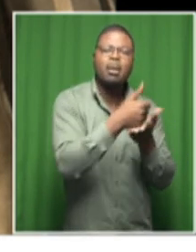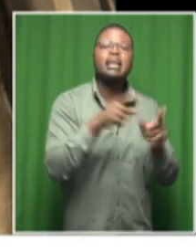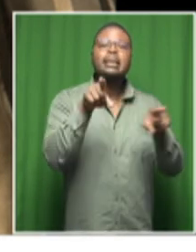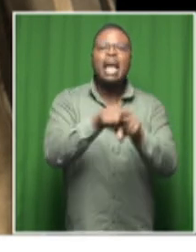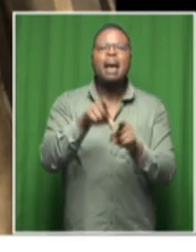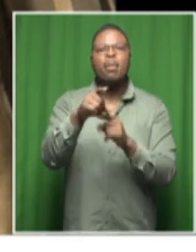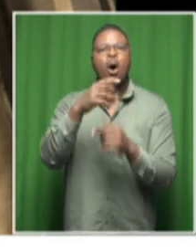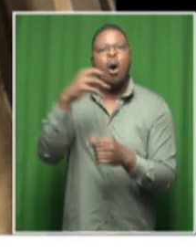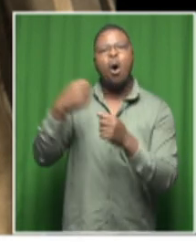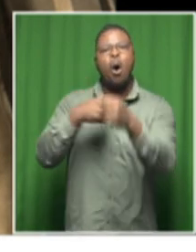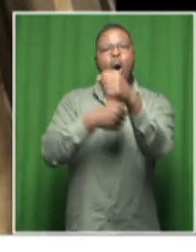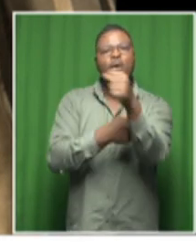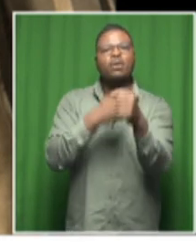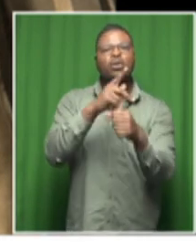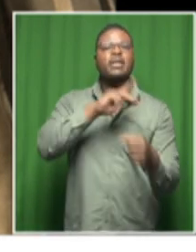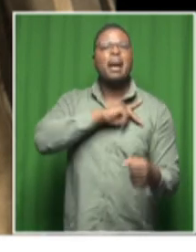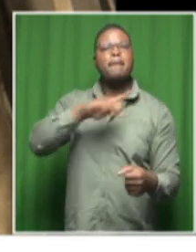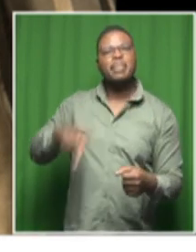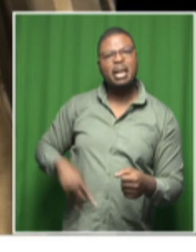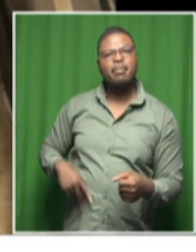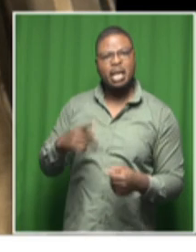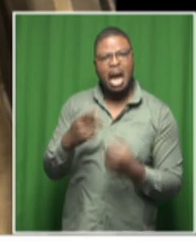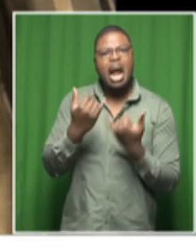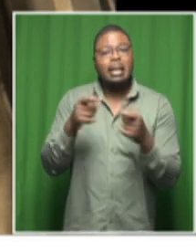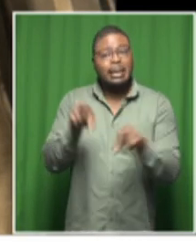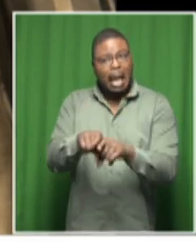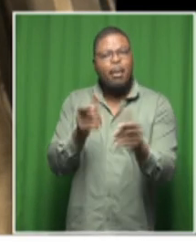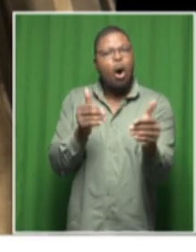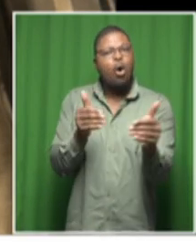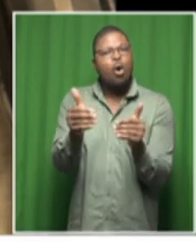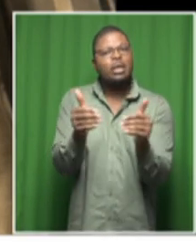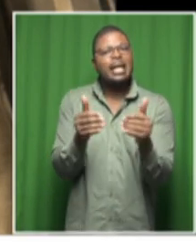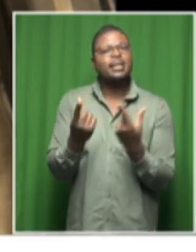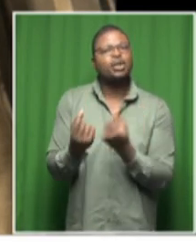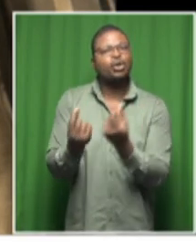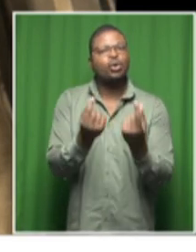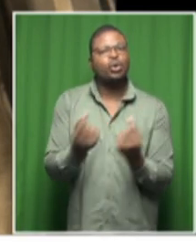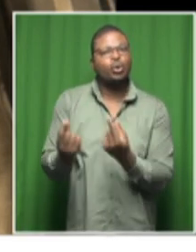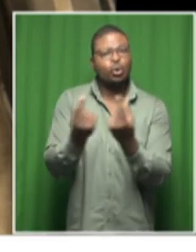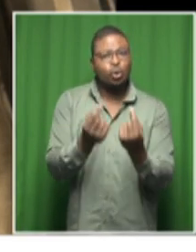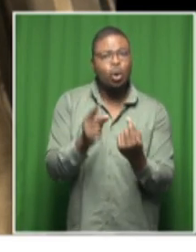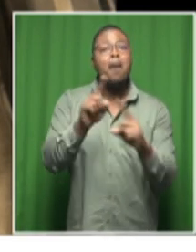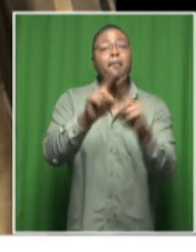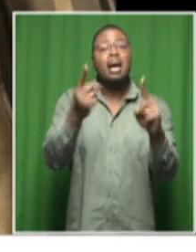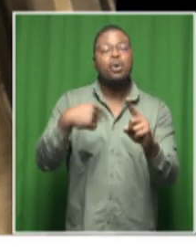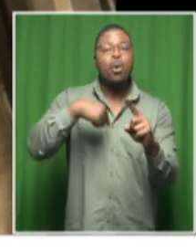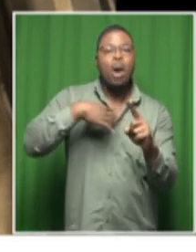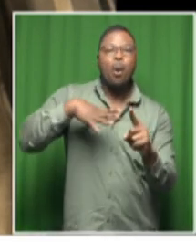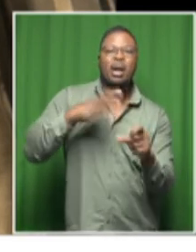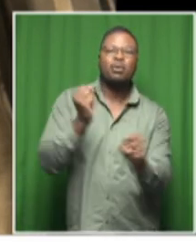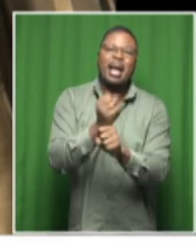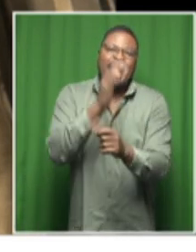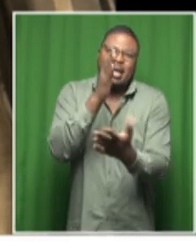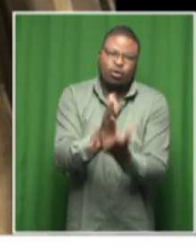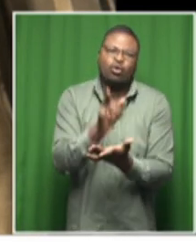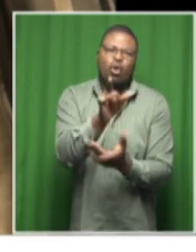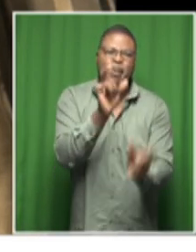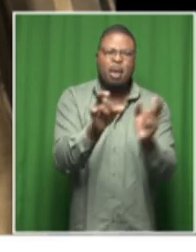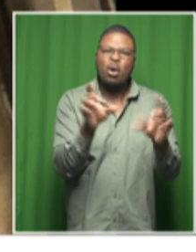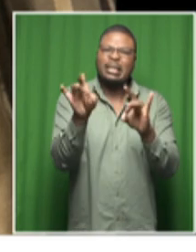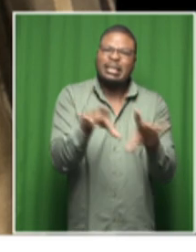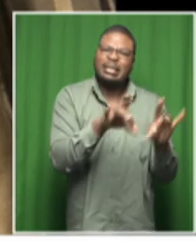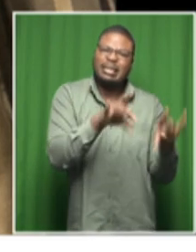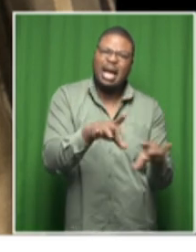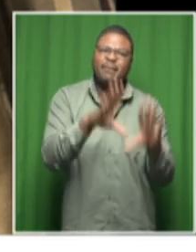and we we we want to make sure that we we minimize the suffering of of these people